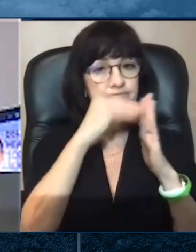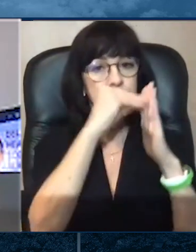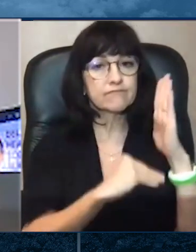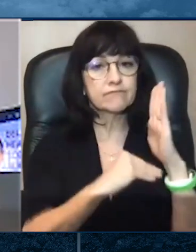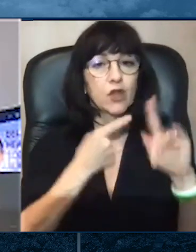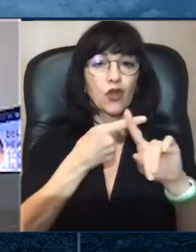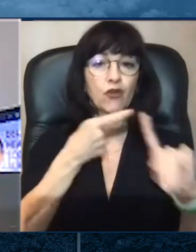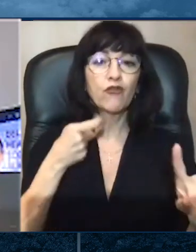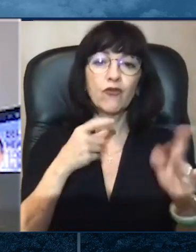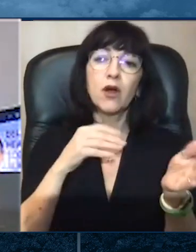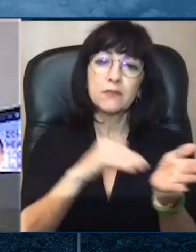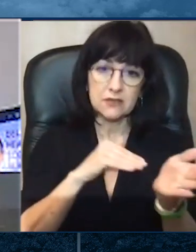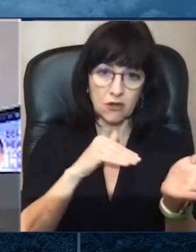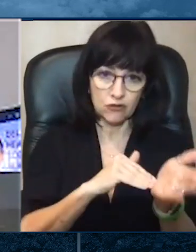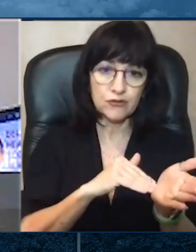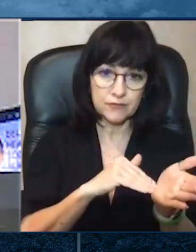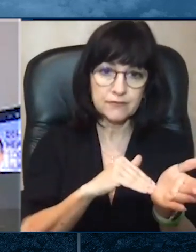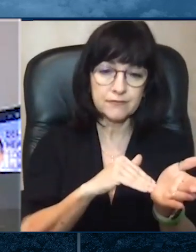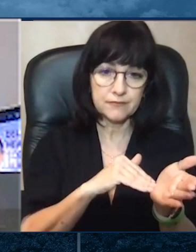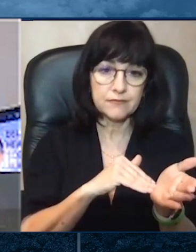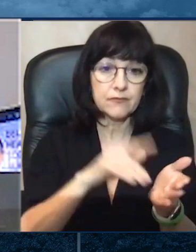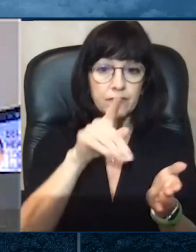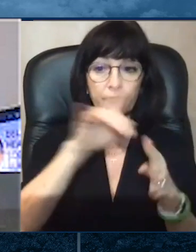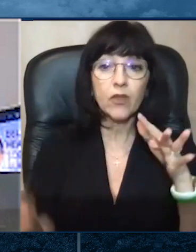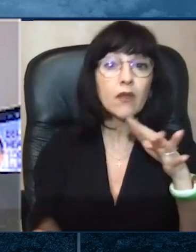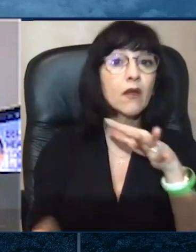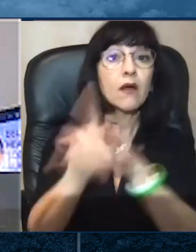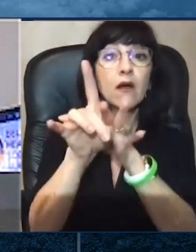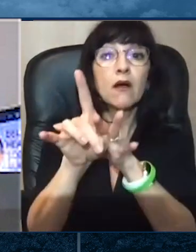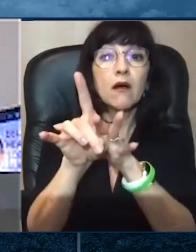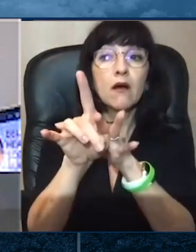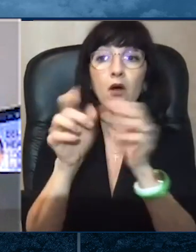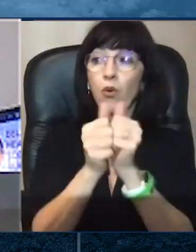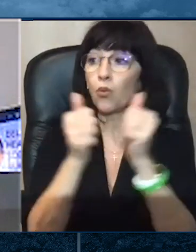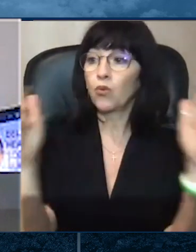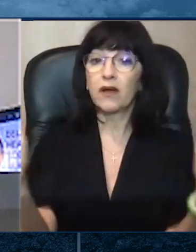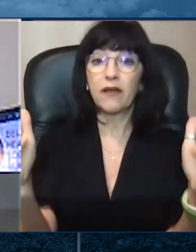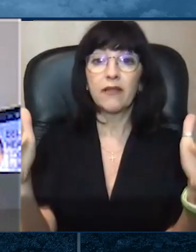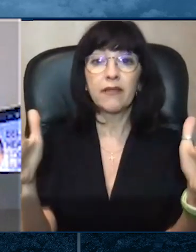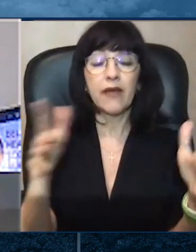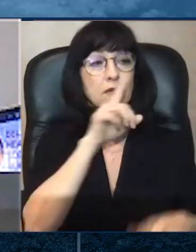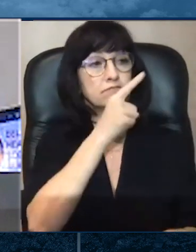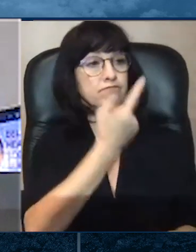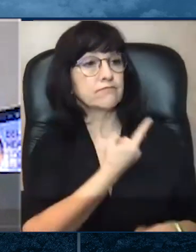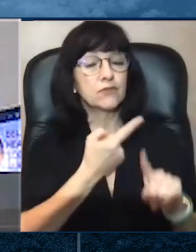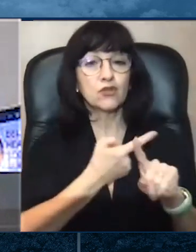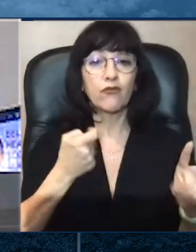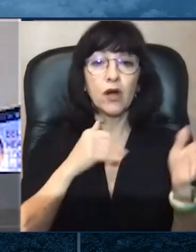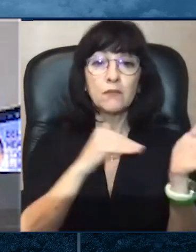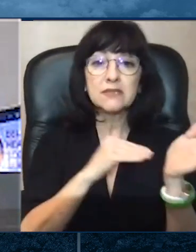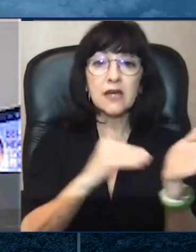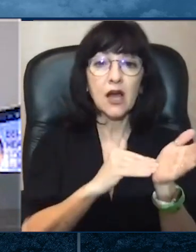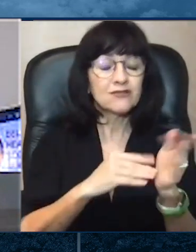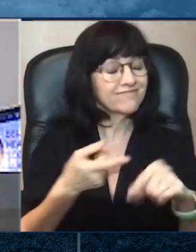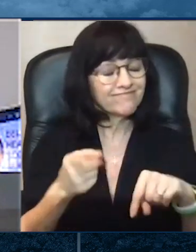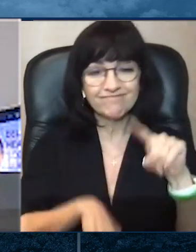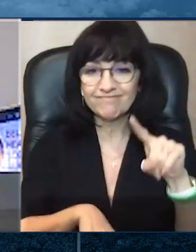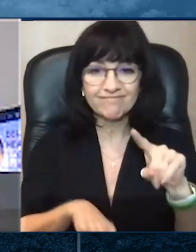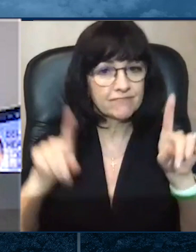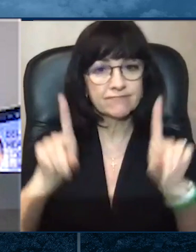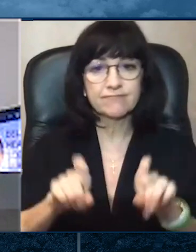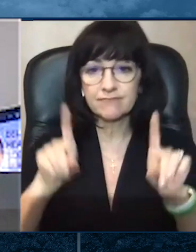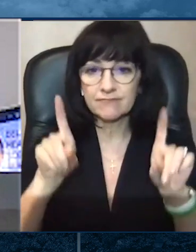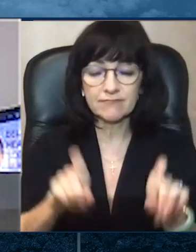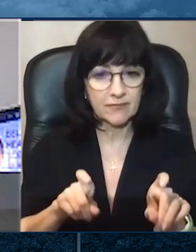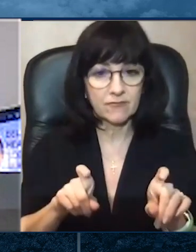plan de seguro de salud. Cuando tenga su orden de médico, va a ser referido a